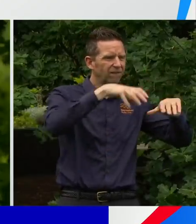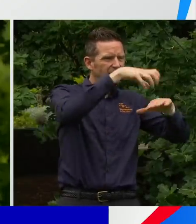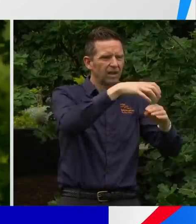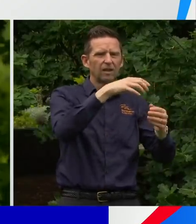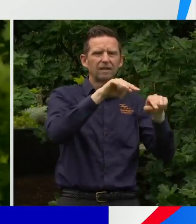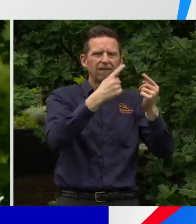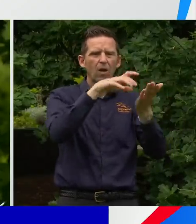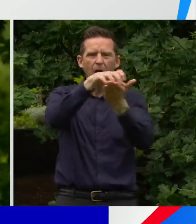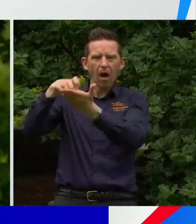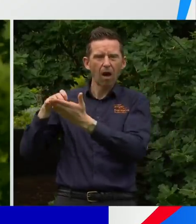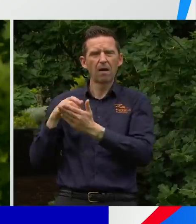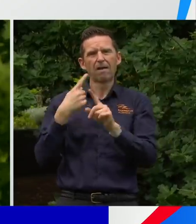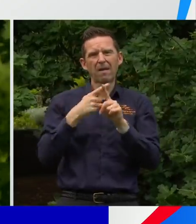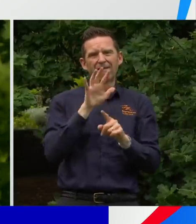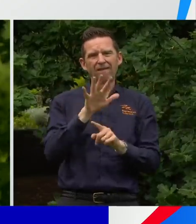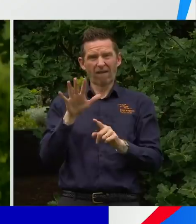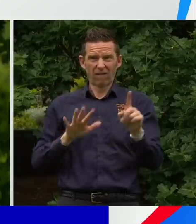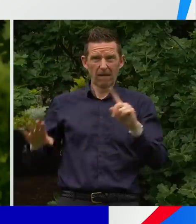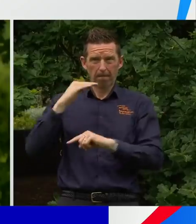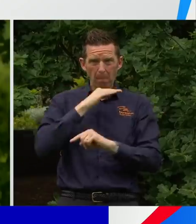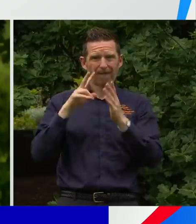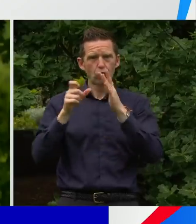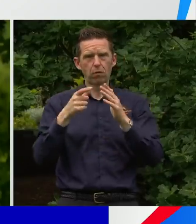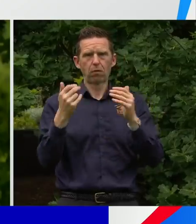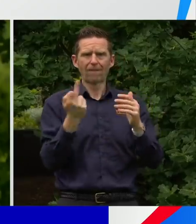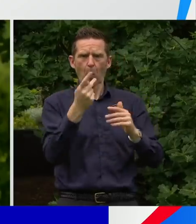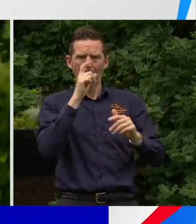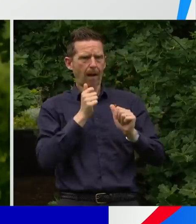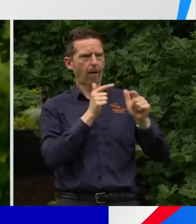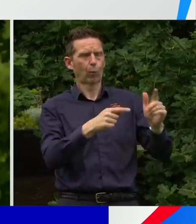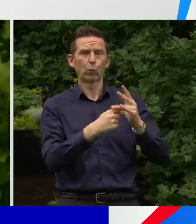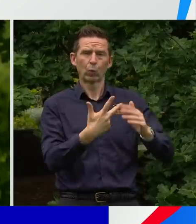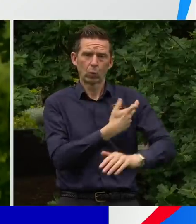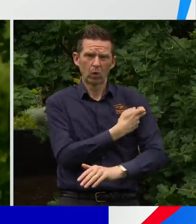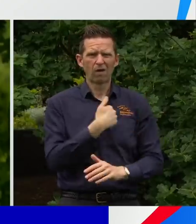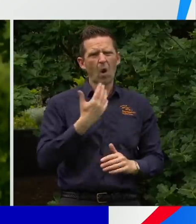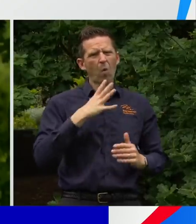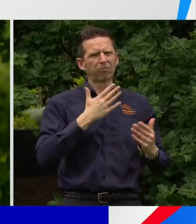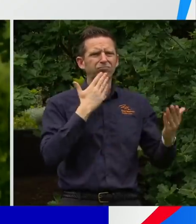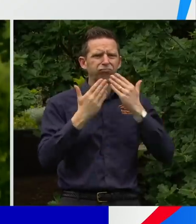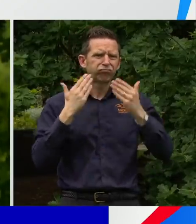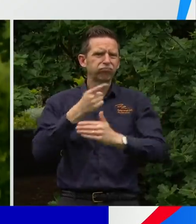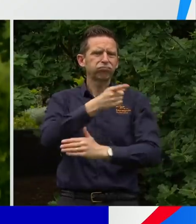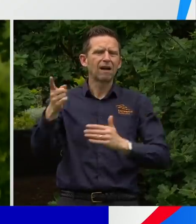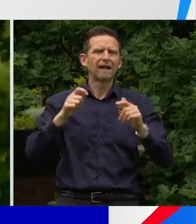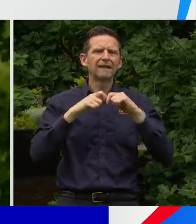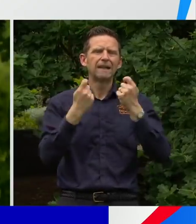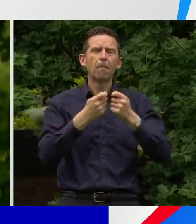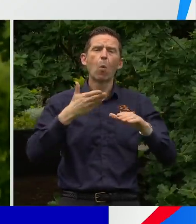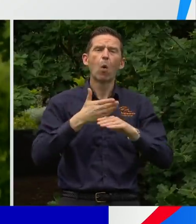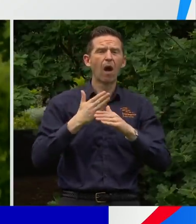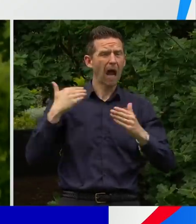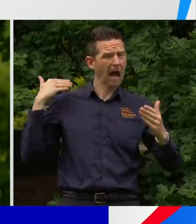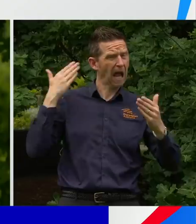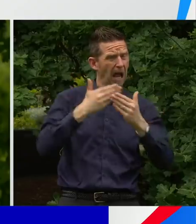55 right across the city and state. Can I just give a shout out to all of the team who've been working in those hubs for months now.